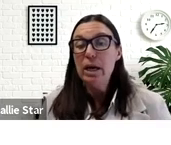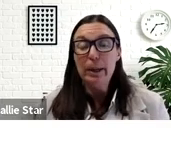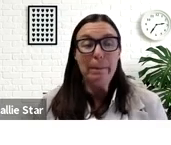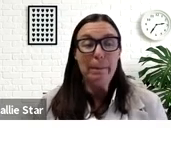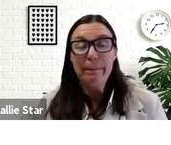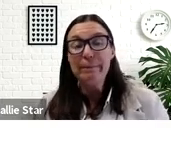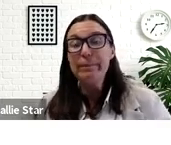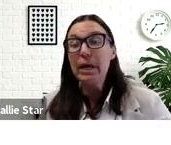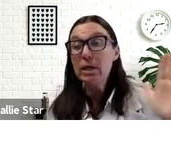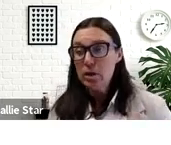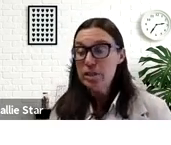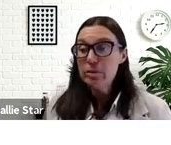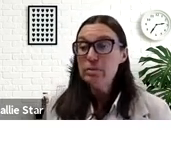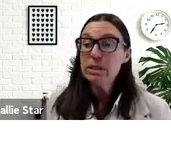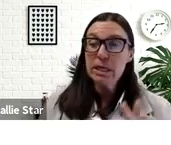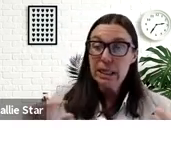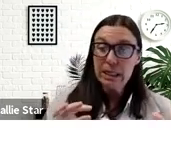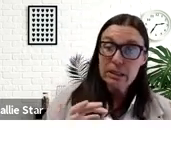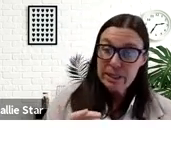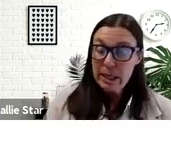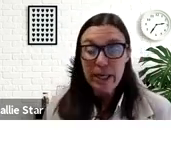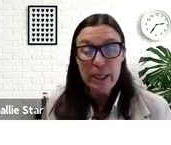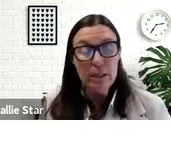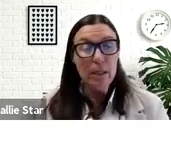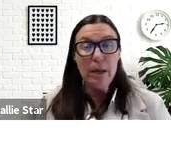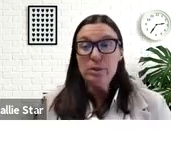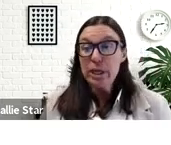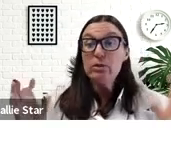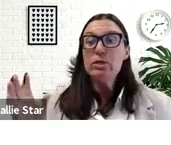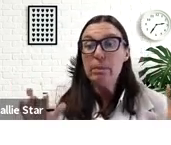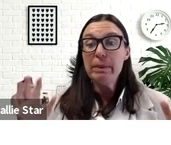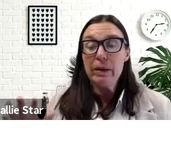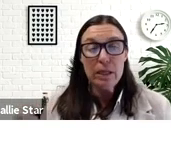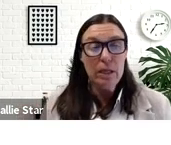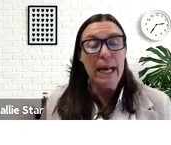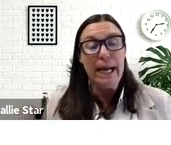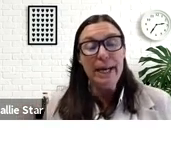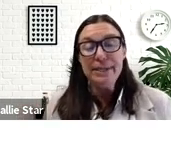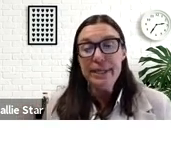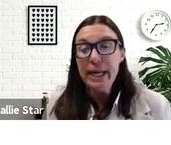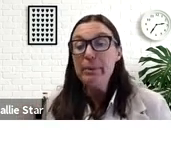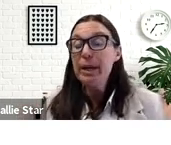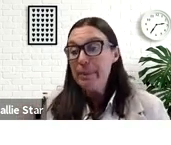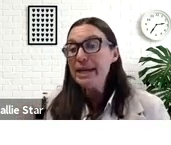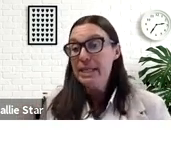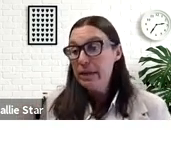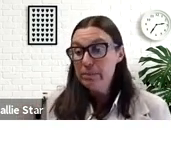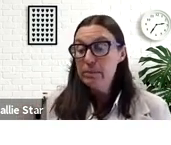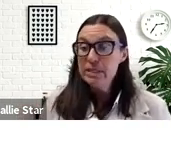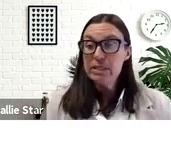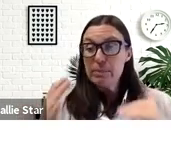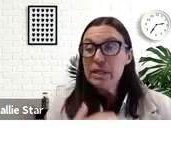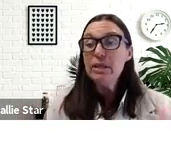on. I encourage you because I lean a little bit that way to try and loosen up about it and come back